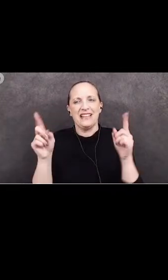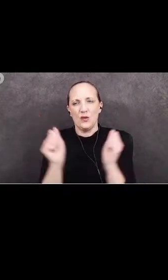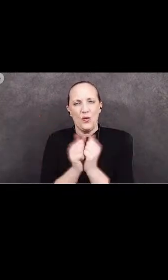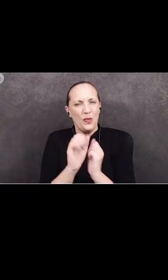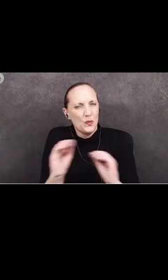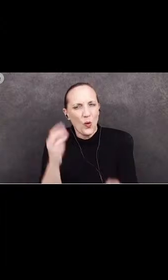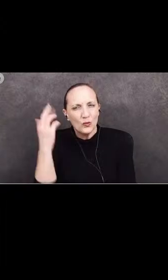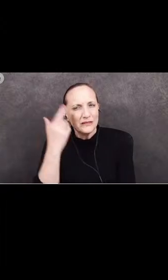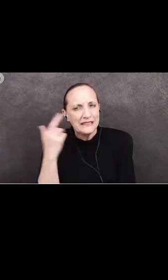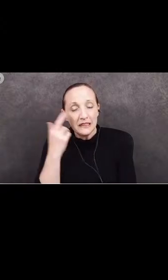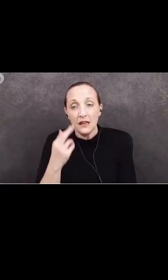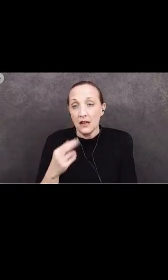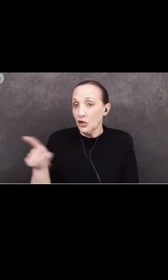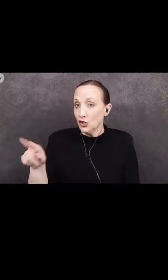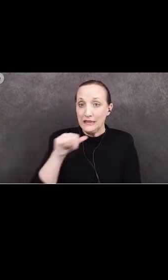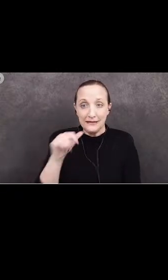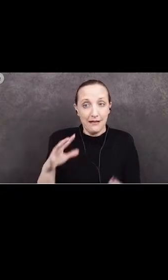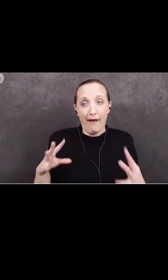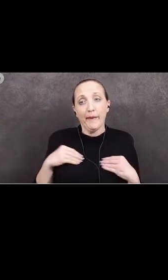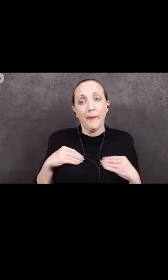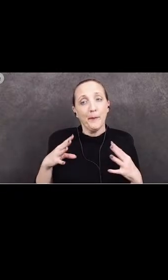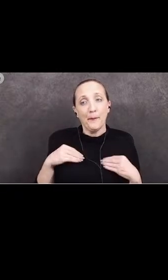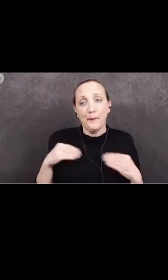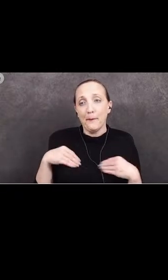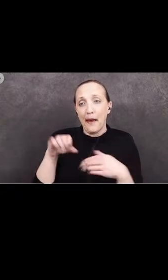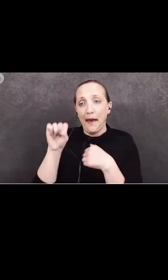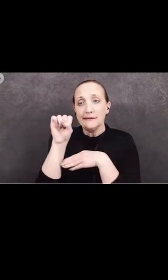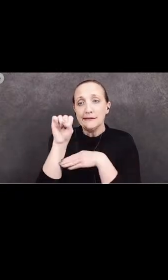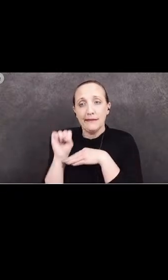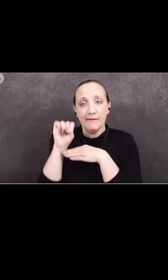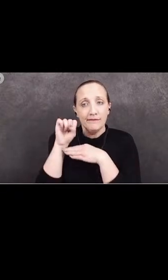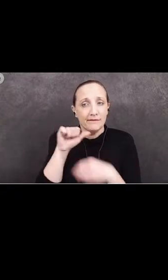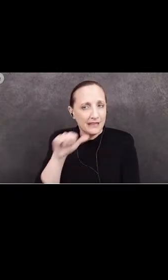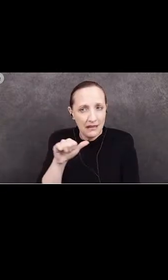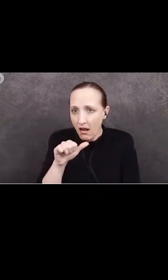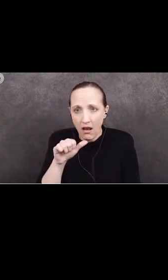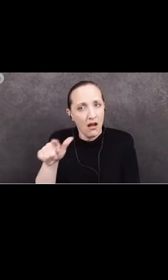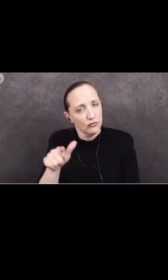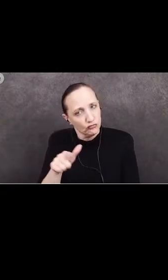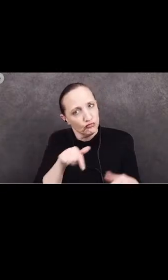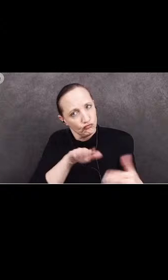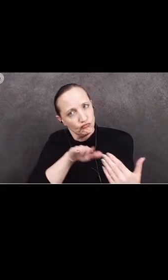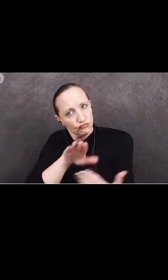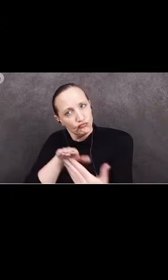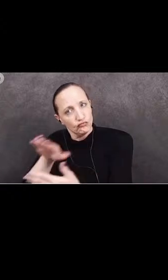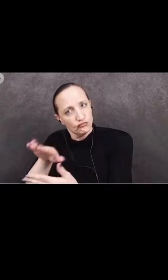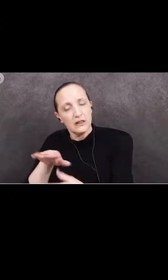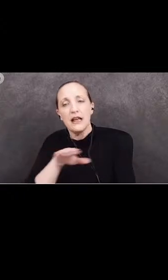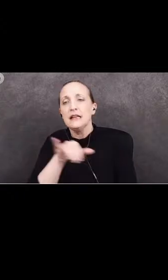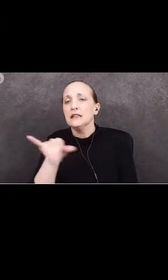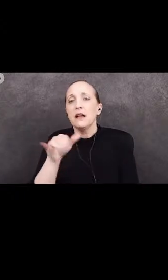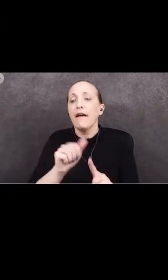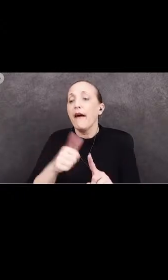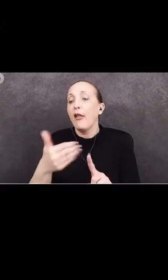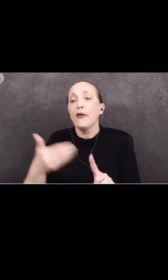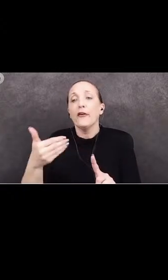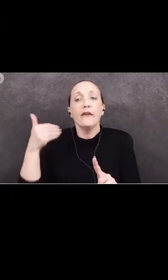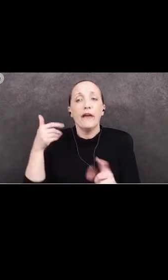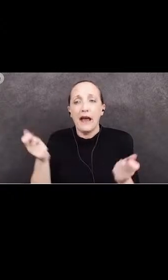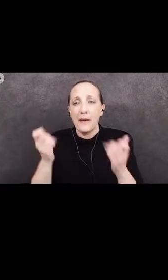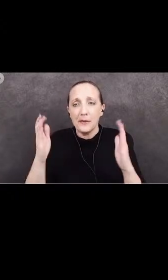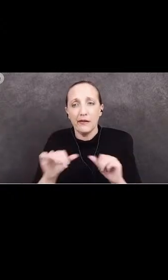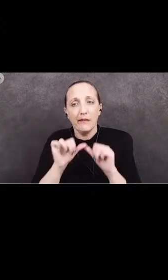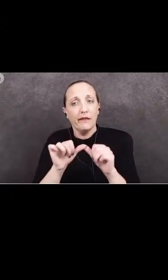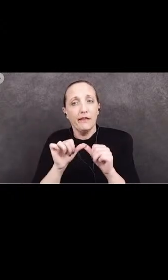She is not passive when bullying occurs among the adults on our campus and she does not ignore it the way other administrators have done continuously